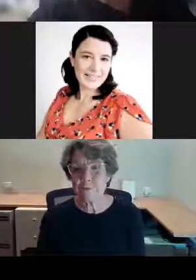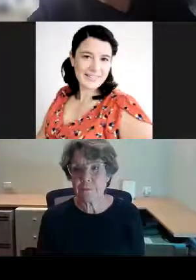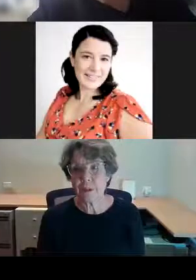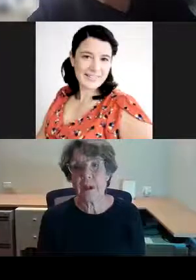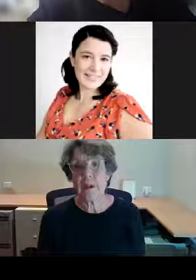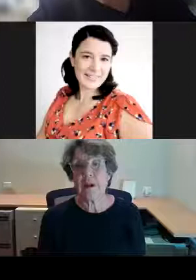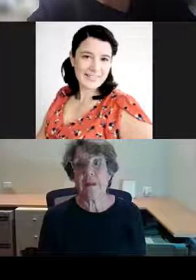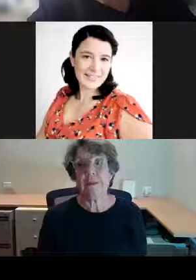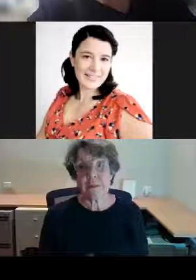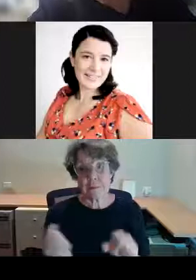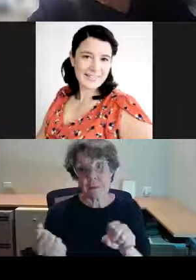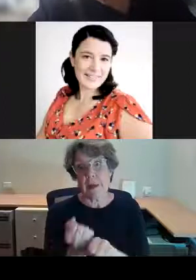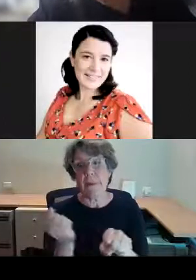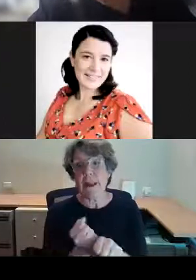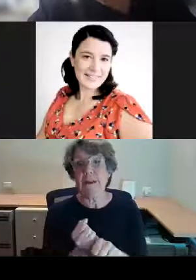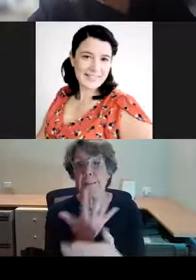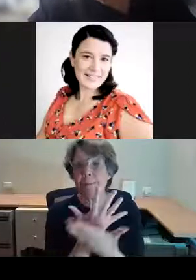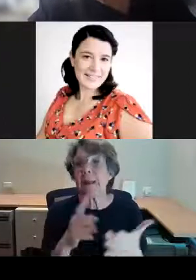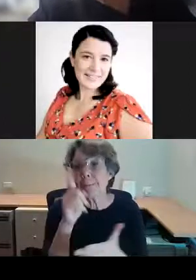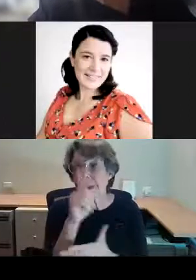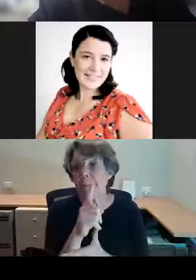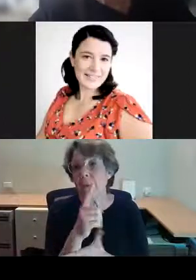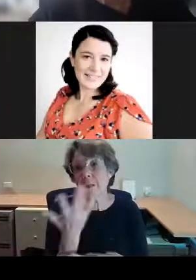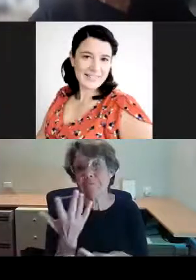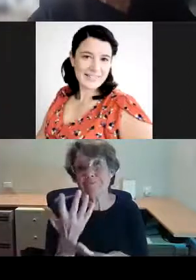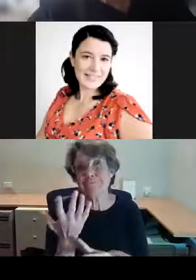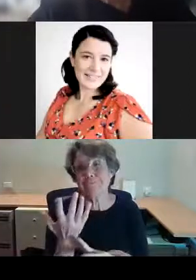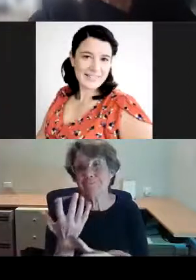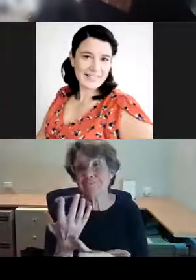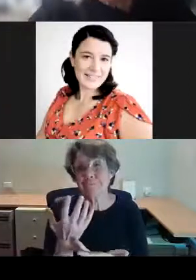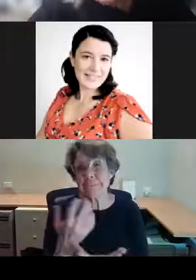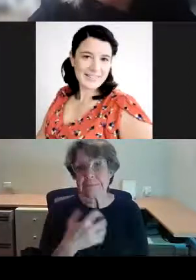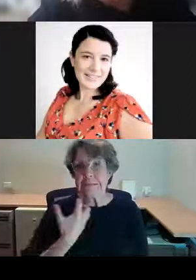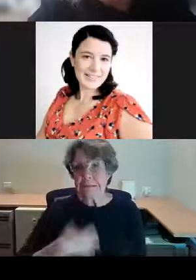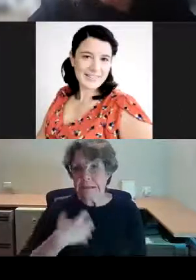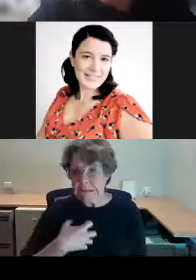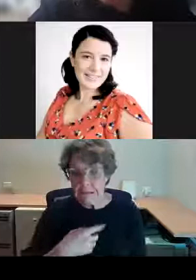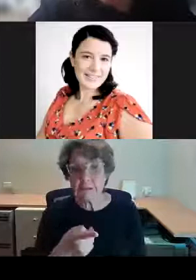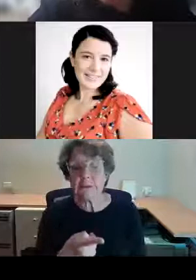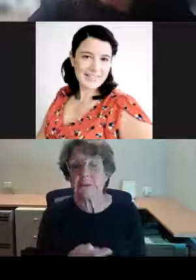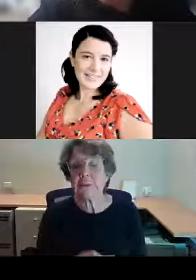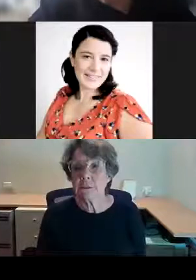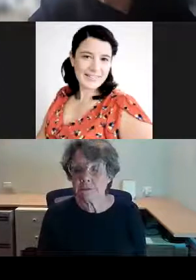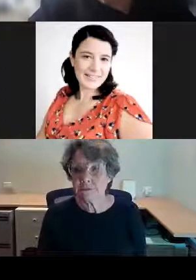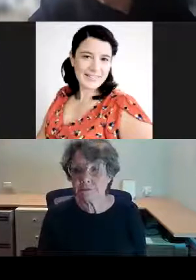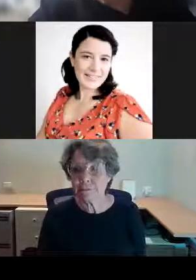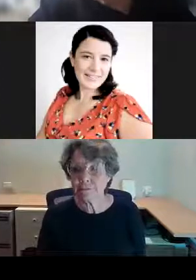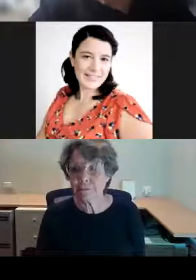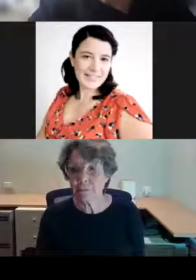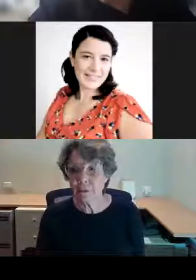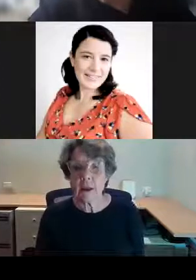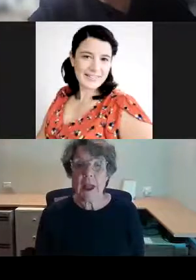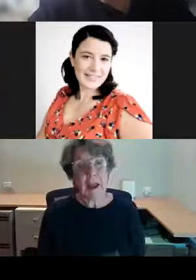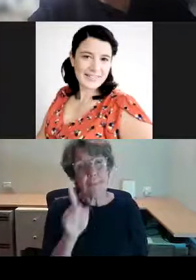when they were completed as being contentious, but also people felt they were demeaning.